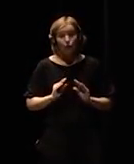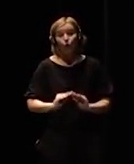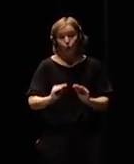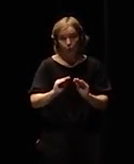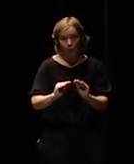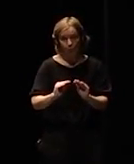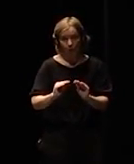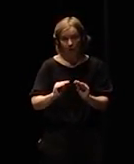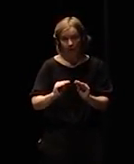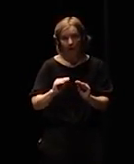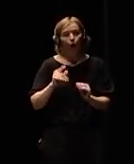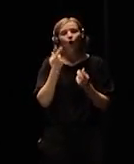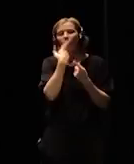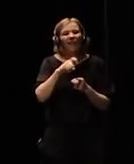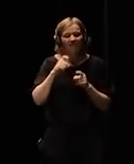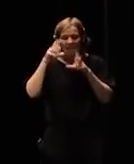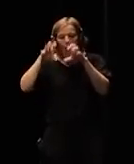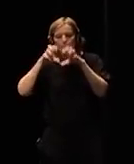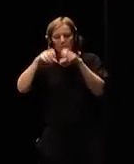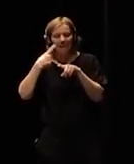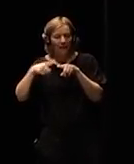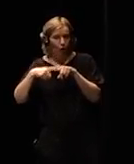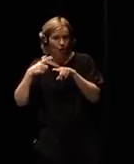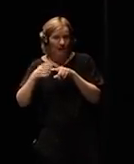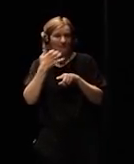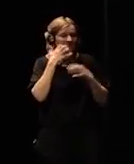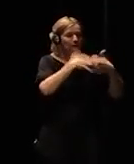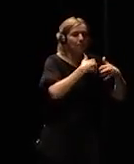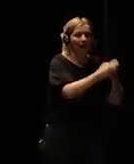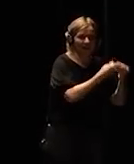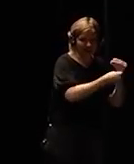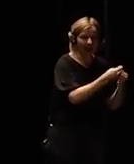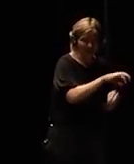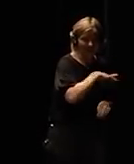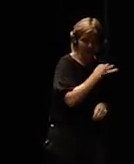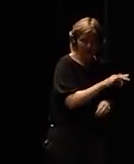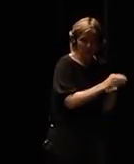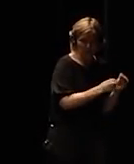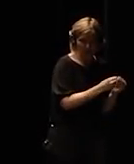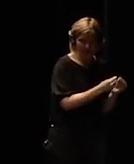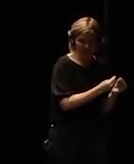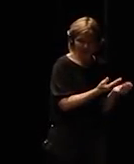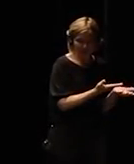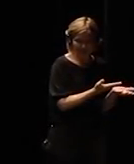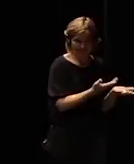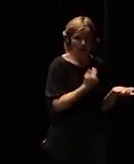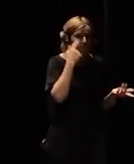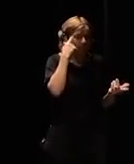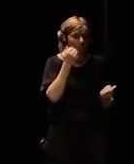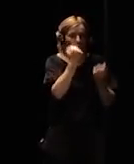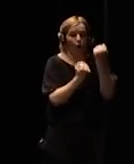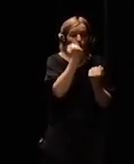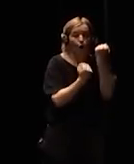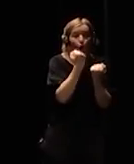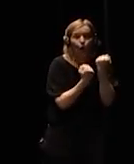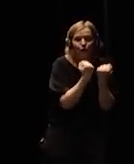Routine bookkeeping insurance financial advice driving a car call